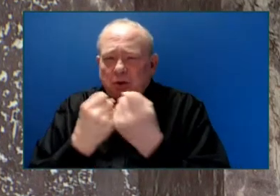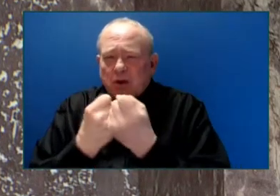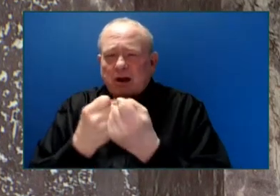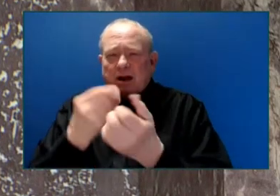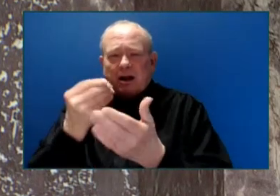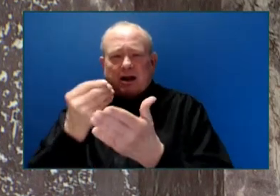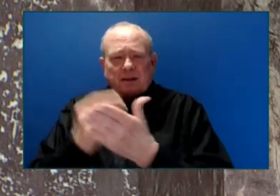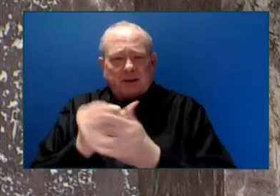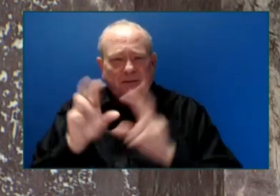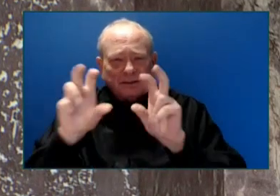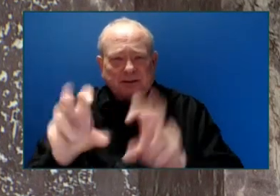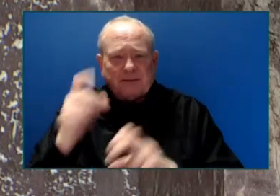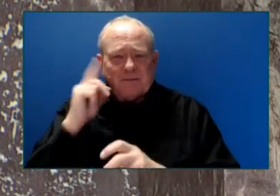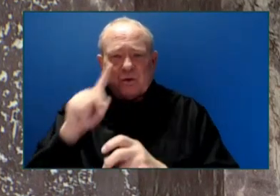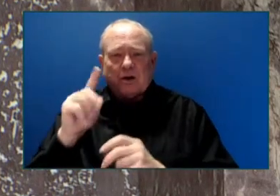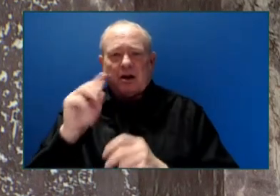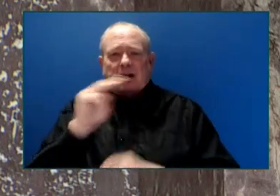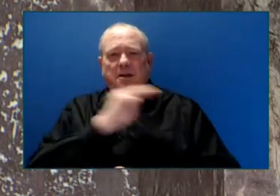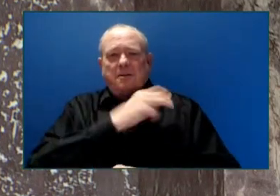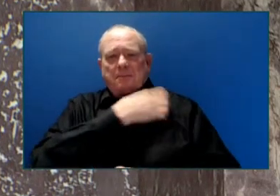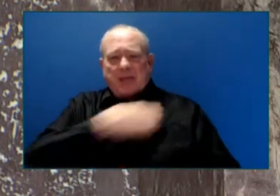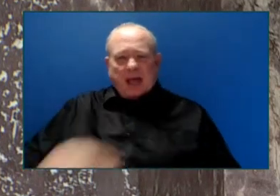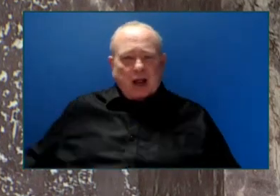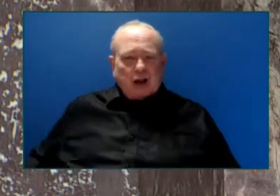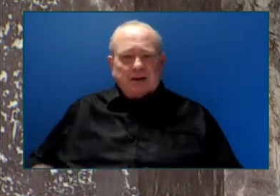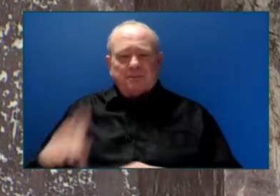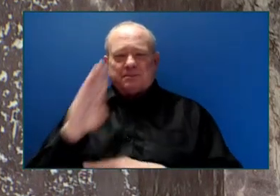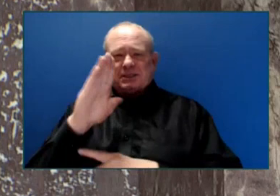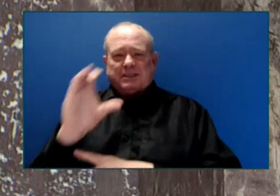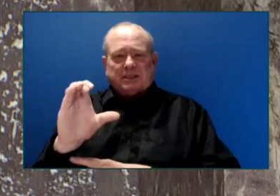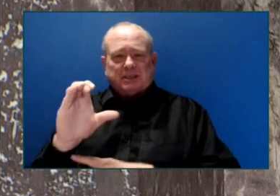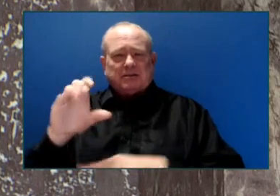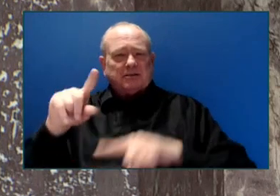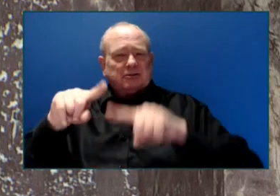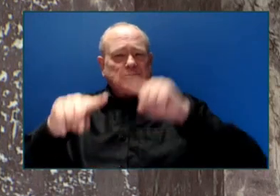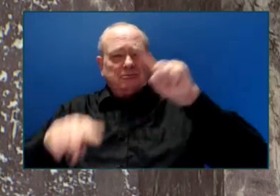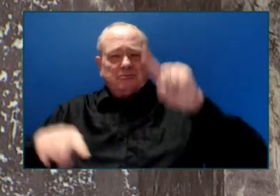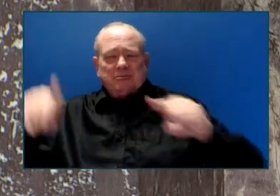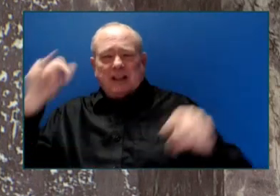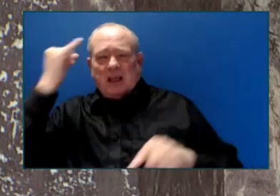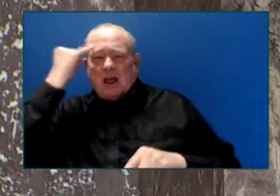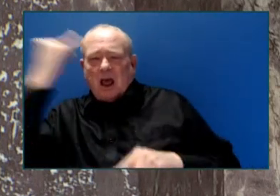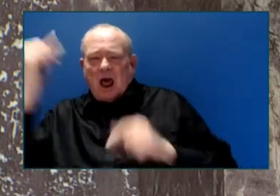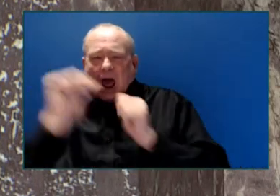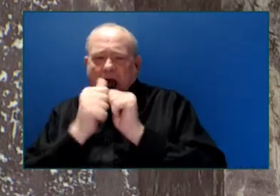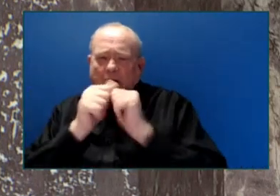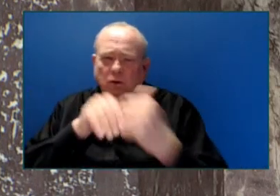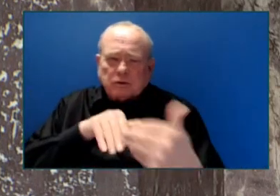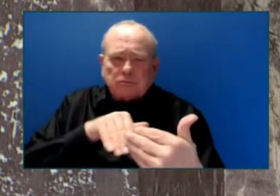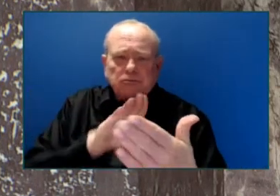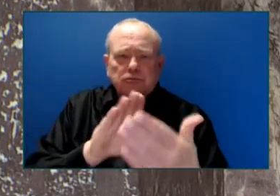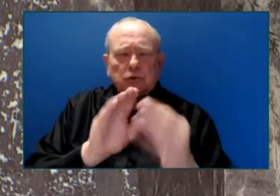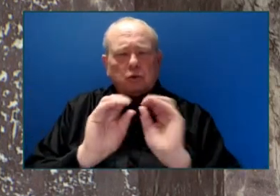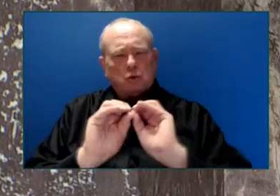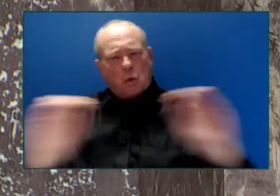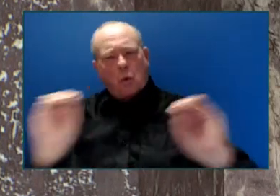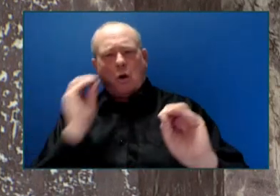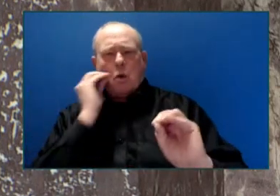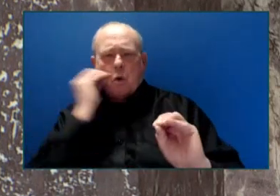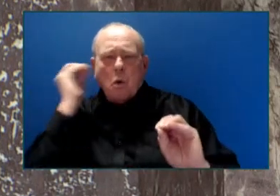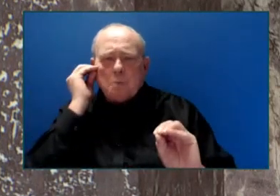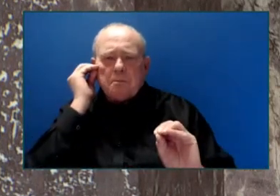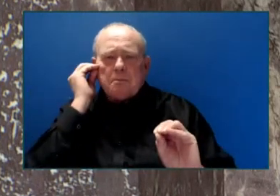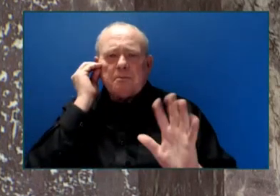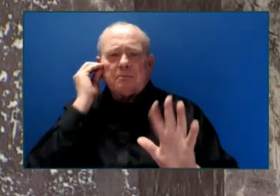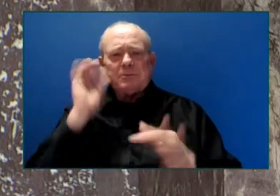province. All of them have different ideas of how they think they can address the challenges in their communities. And, of course, I commit to working with all mayors to